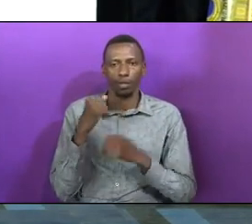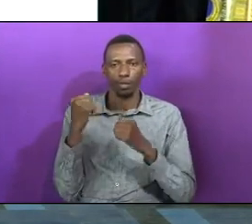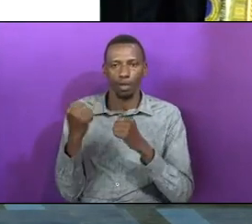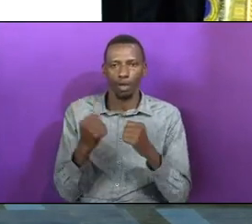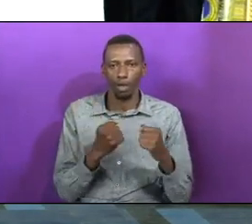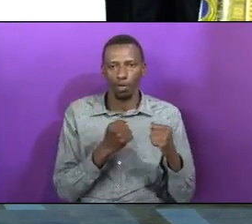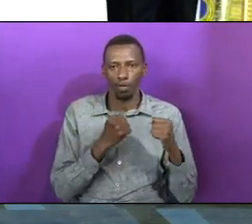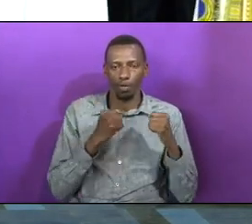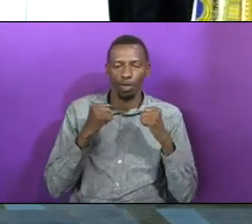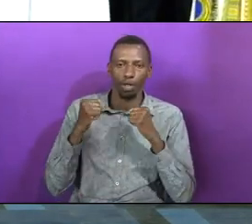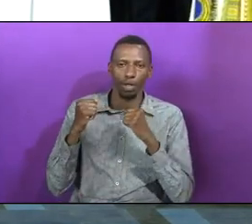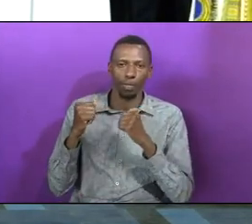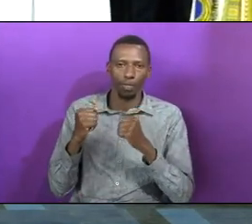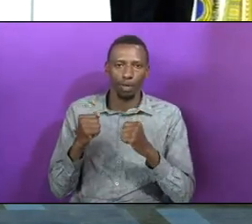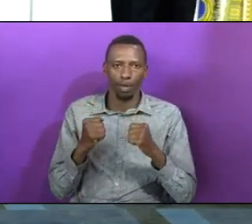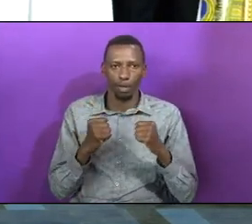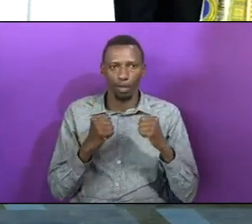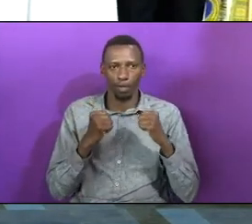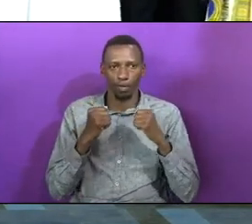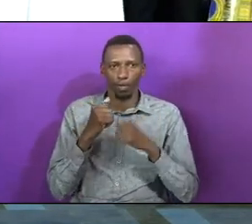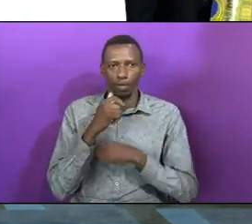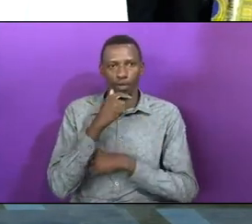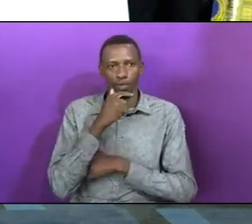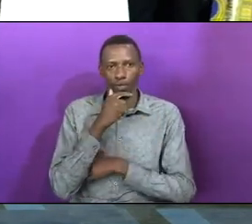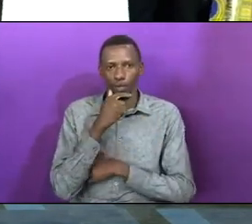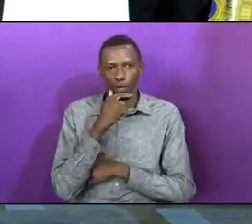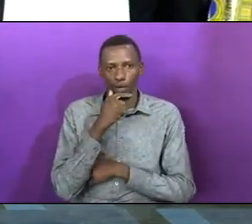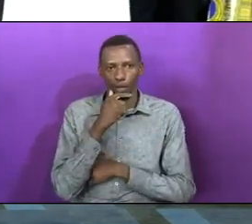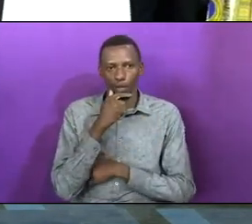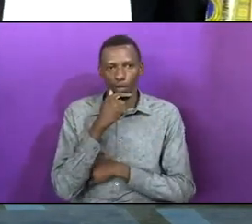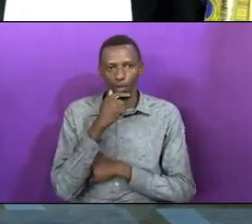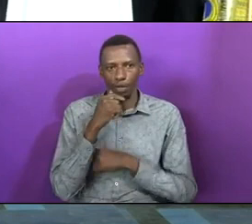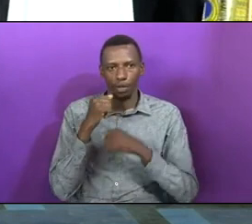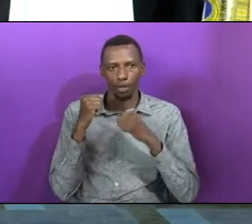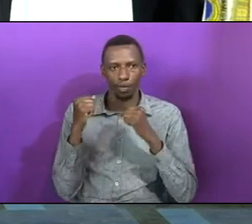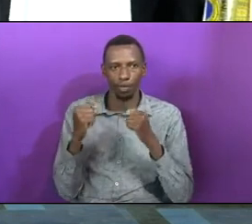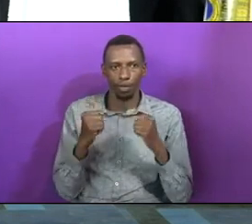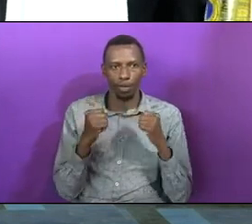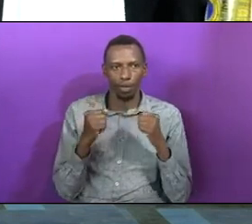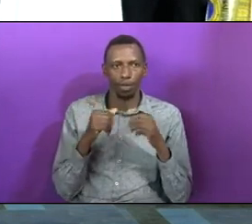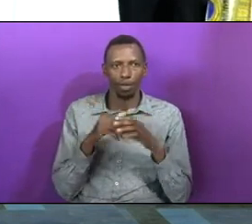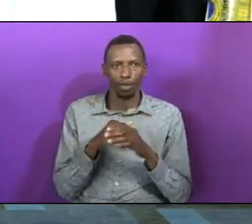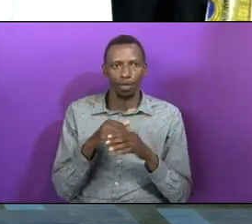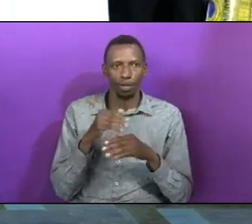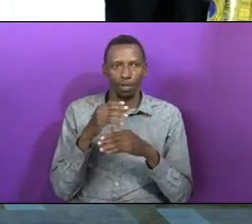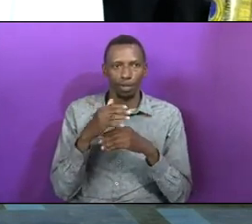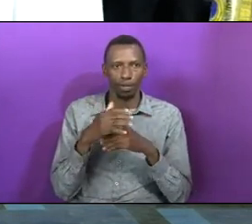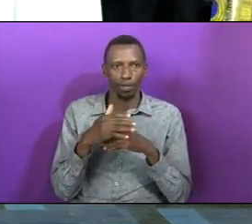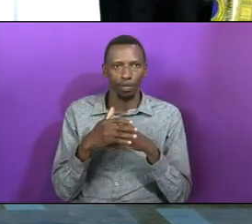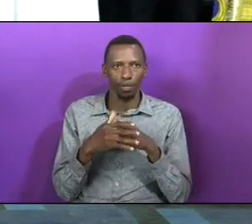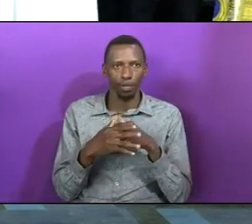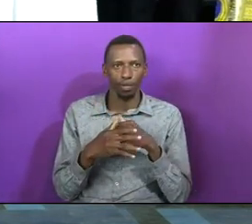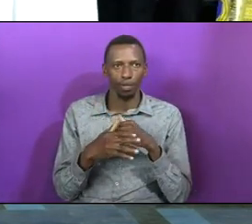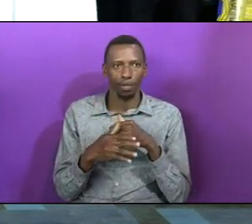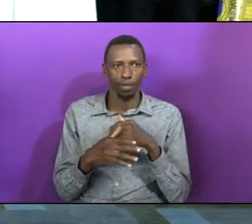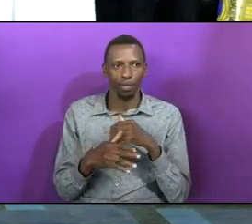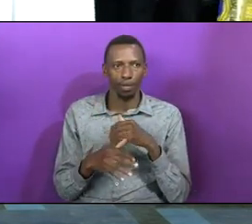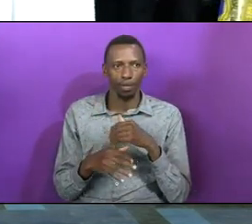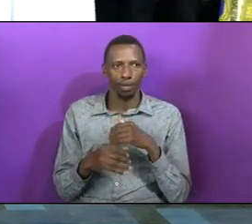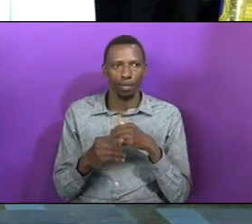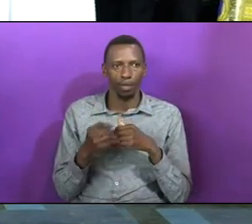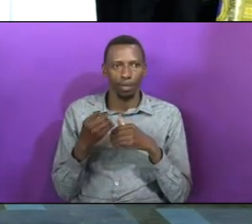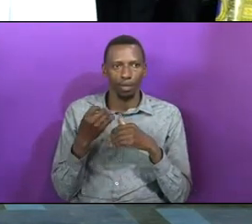There is power, one down-walking power in the blood